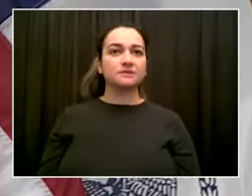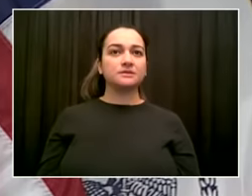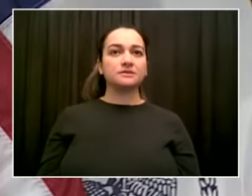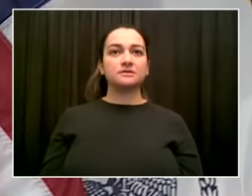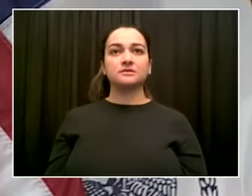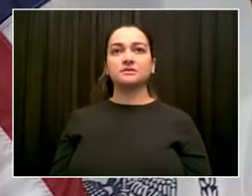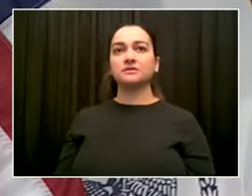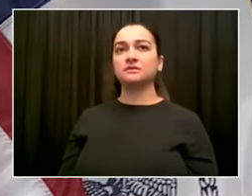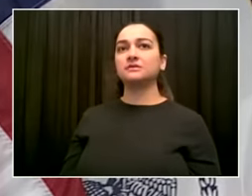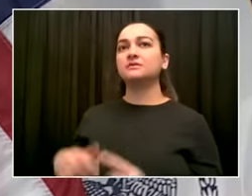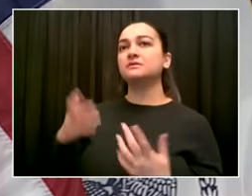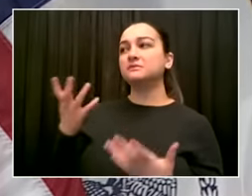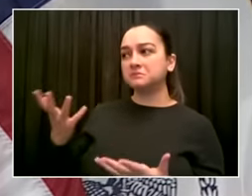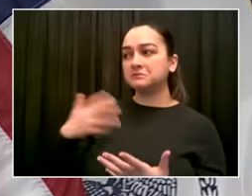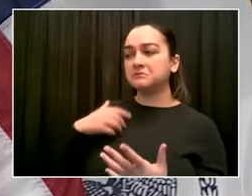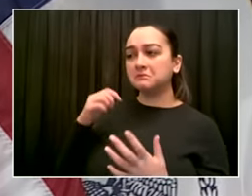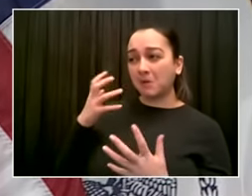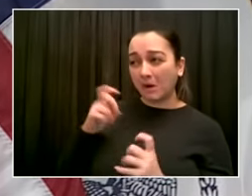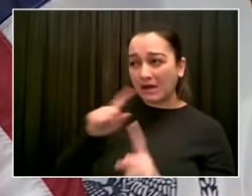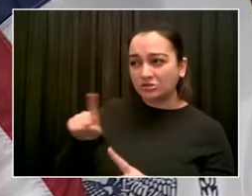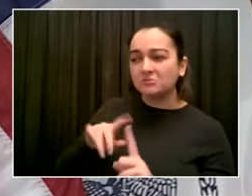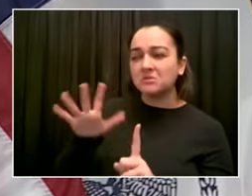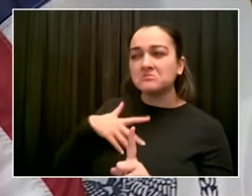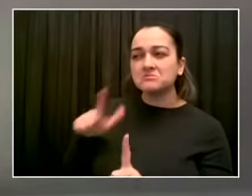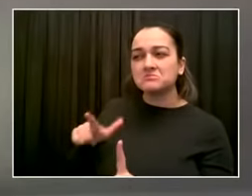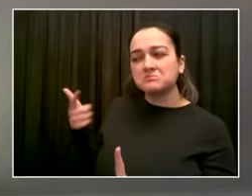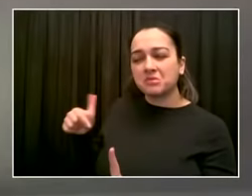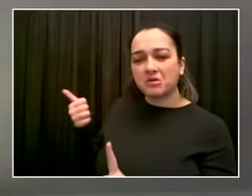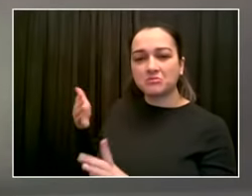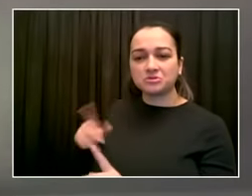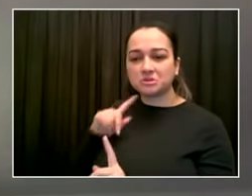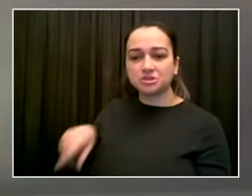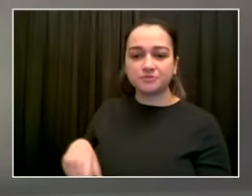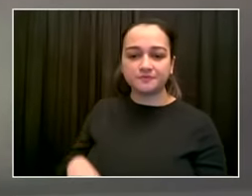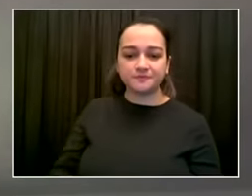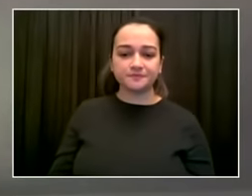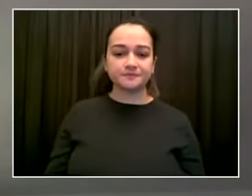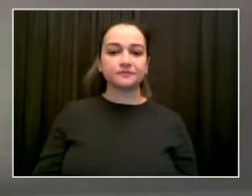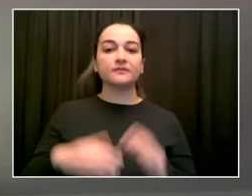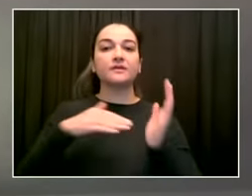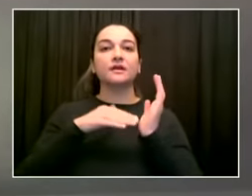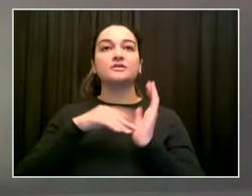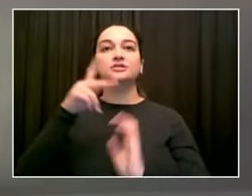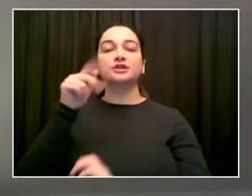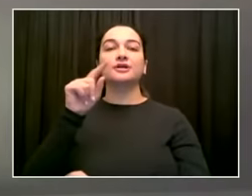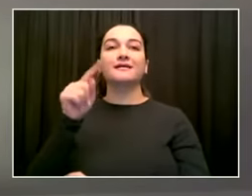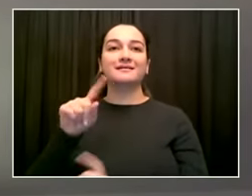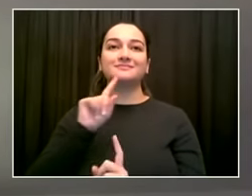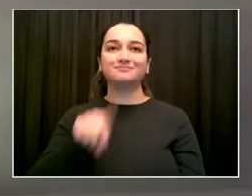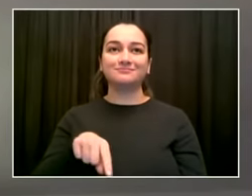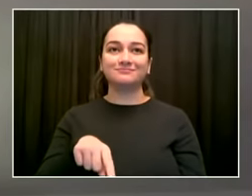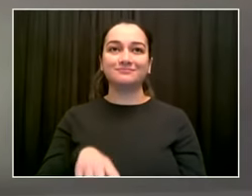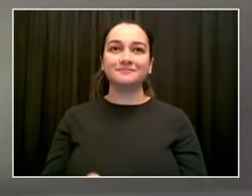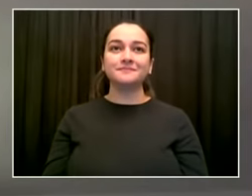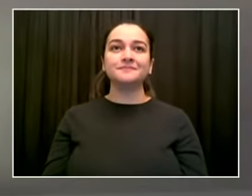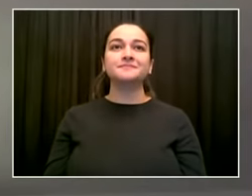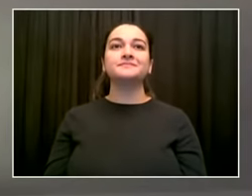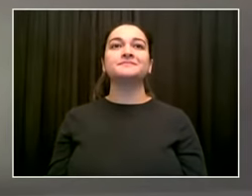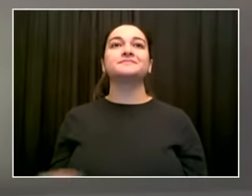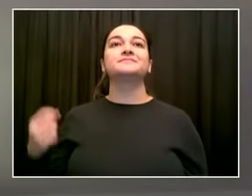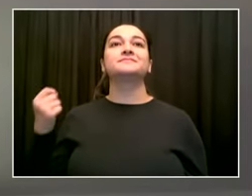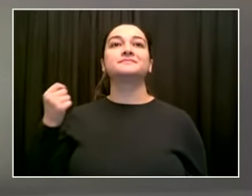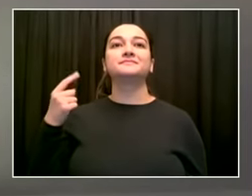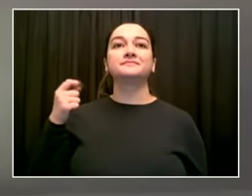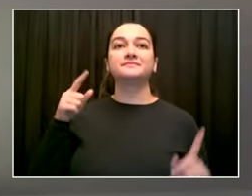Sir, I'd just like to say that Metropolitan has been doing vaccinations in East Harlem, and